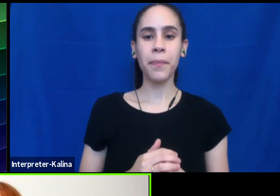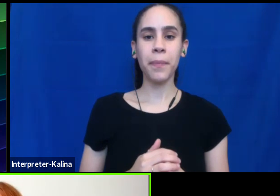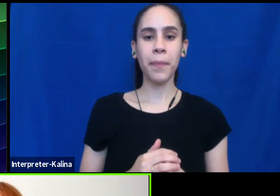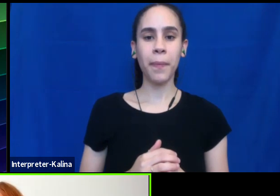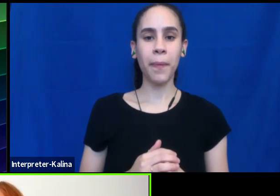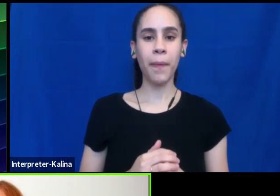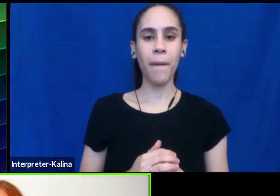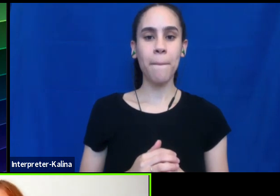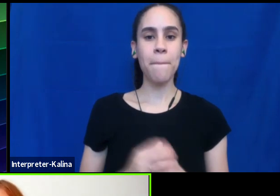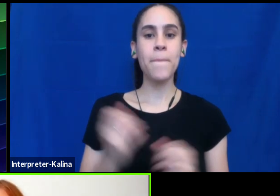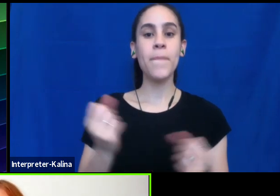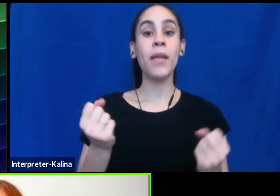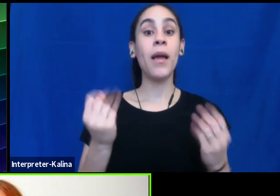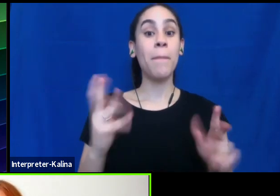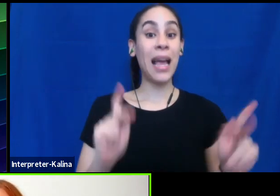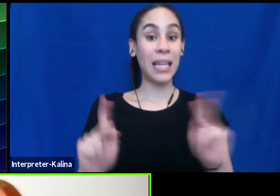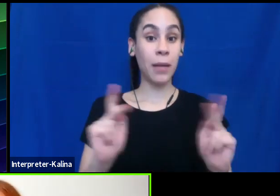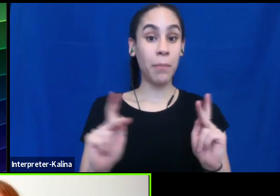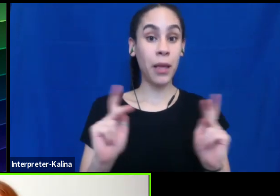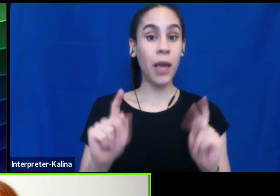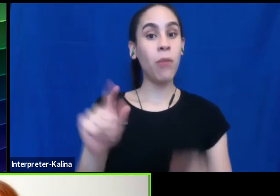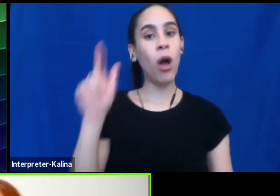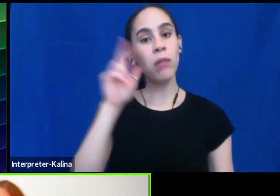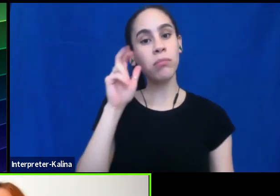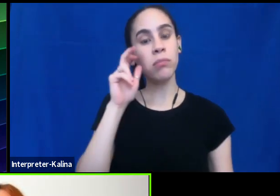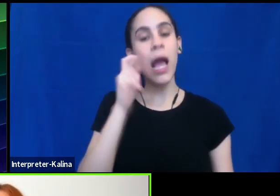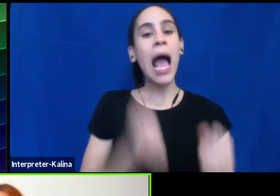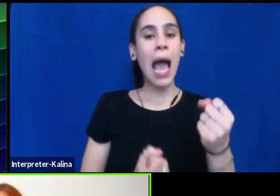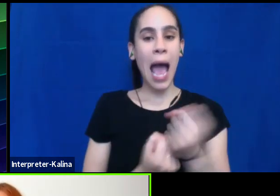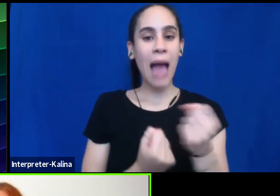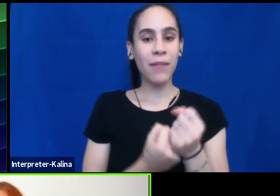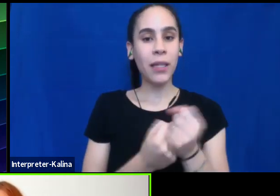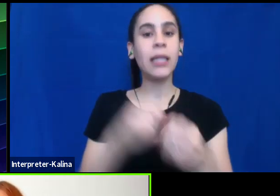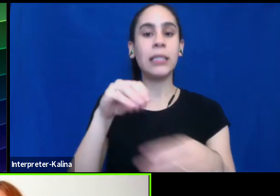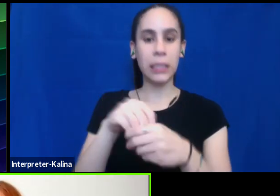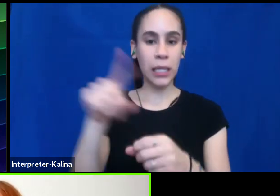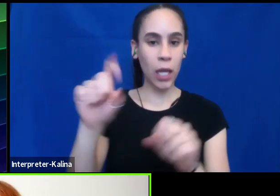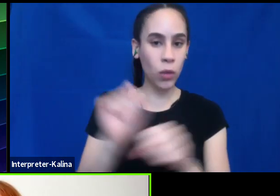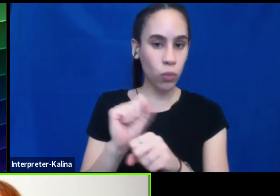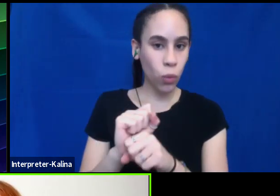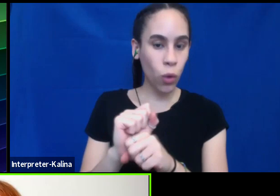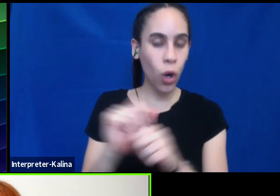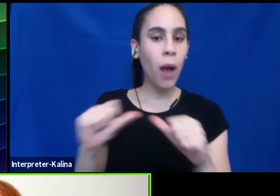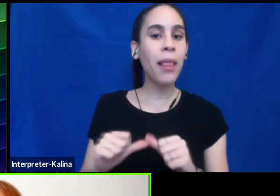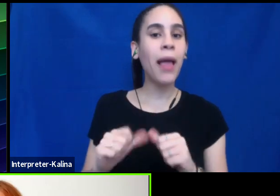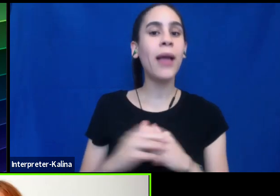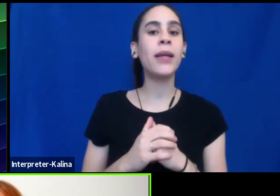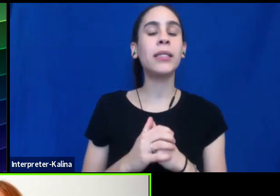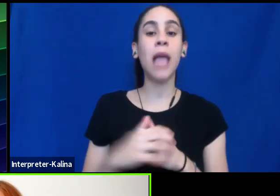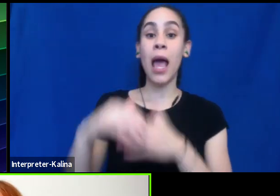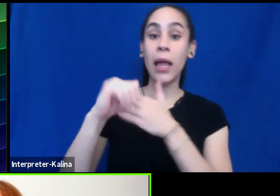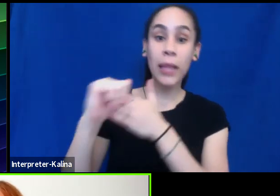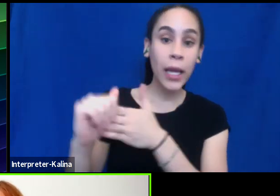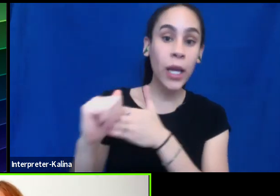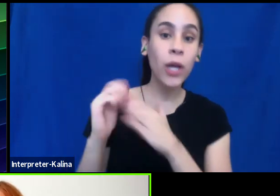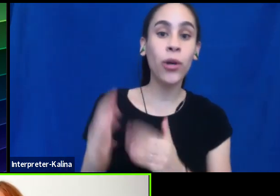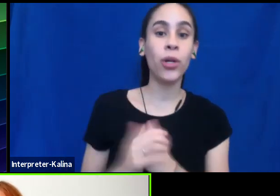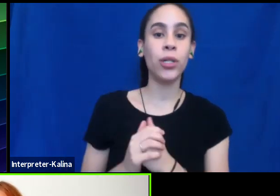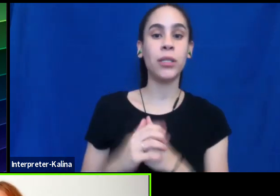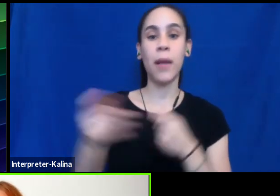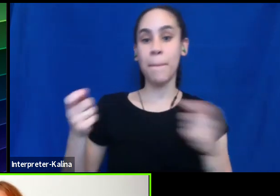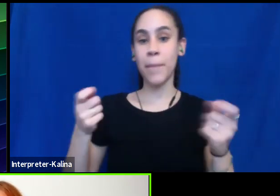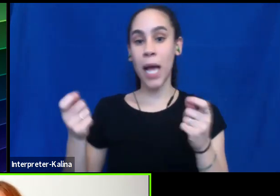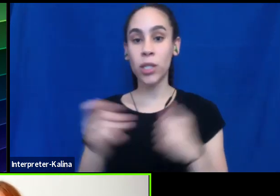are tuning in that are in the advocates in their workplaces. They're, um, either leaders, managers, directors, or their